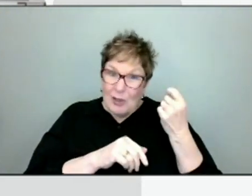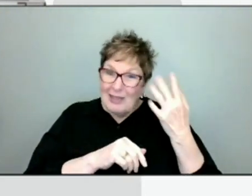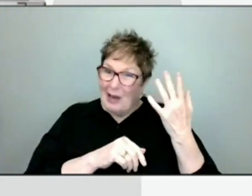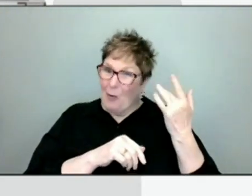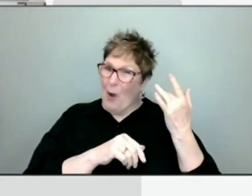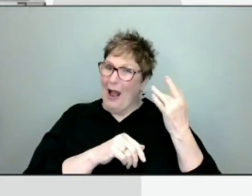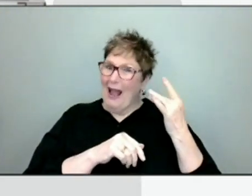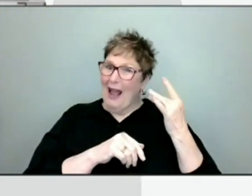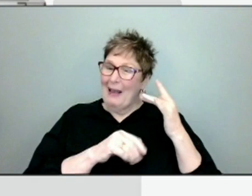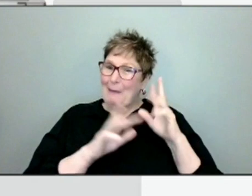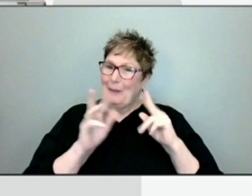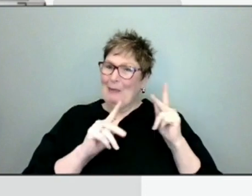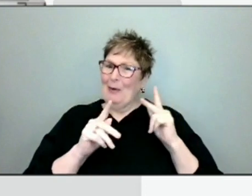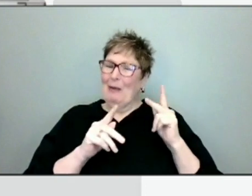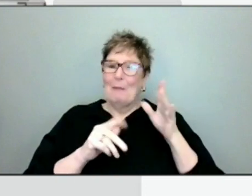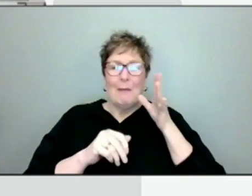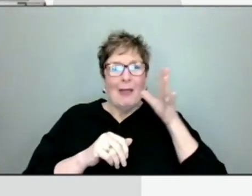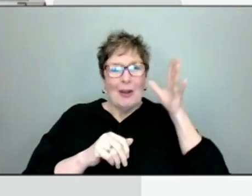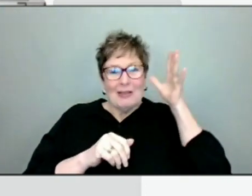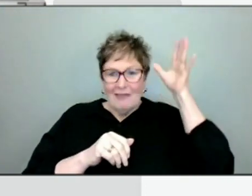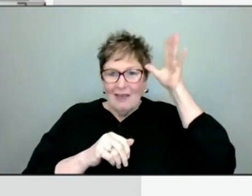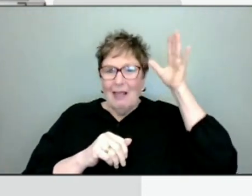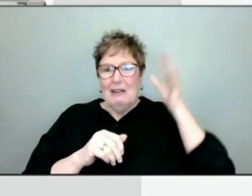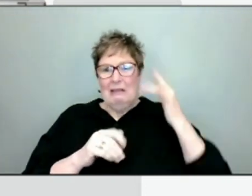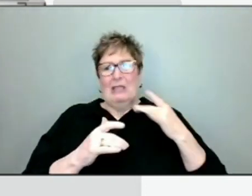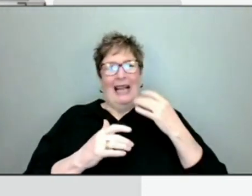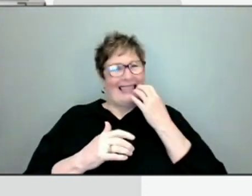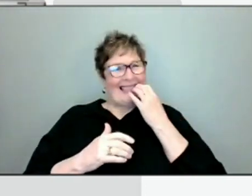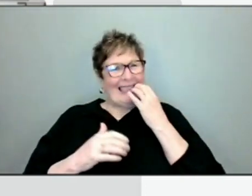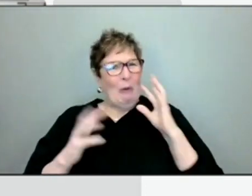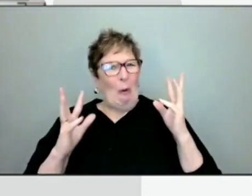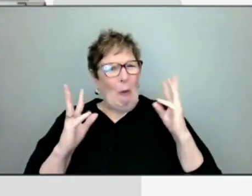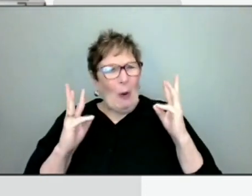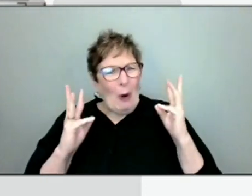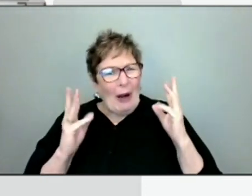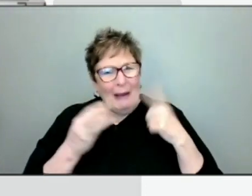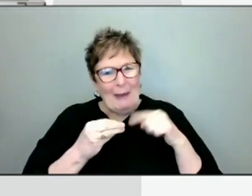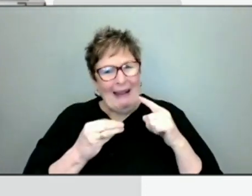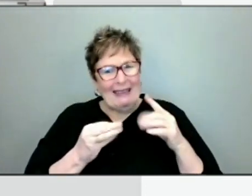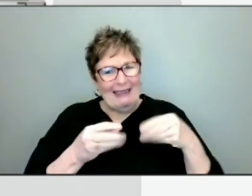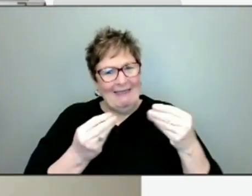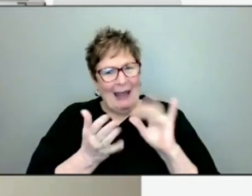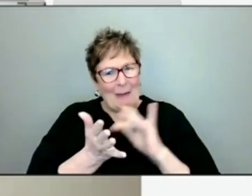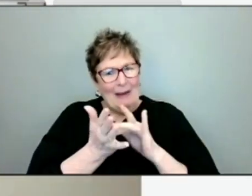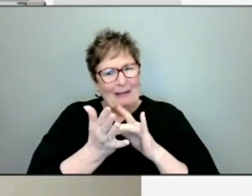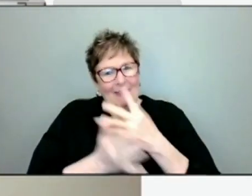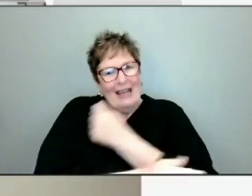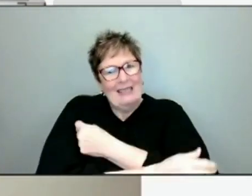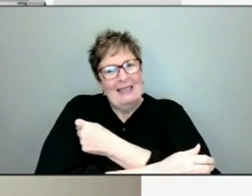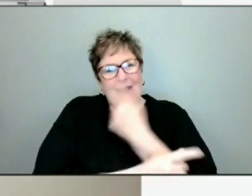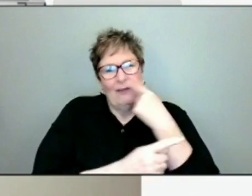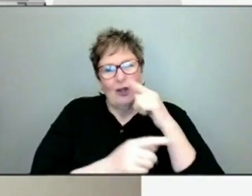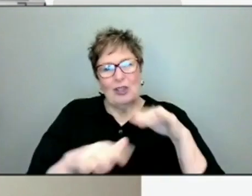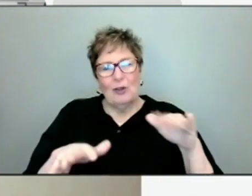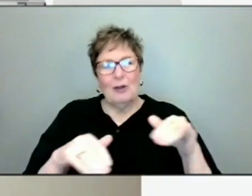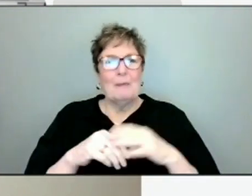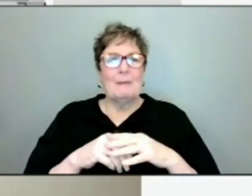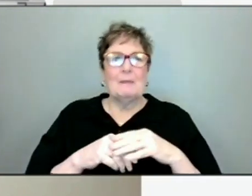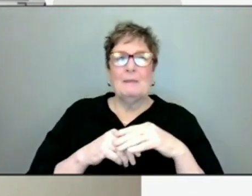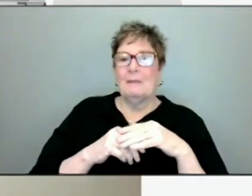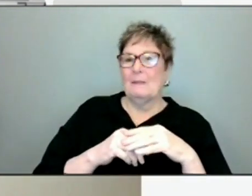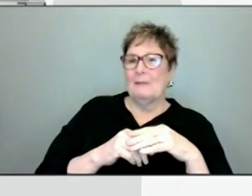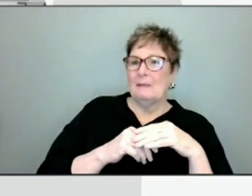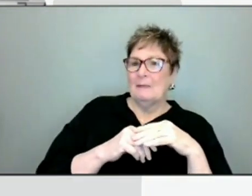a hesitancy for mothers or parents to give their young children the vaccine? So, I just want to clarify that we're not